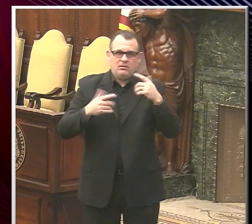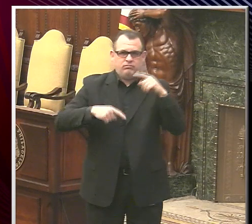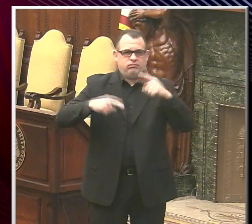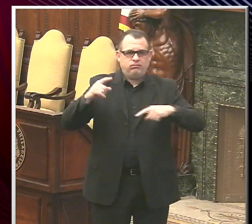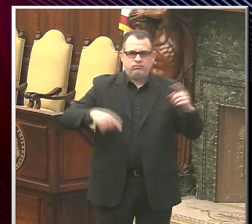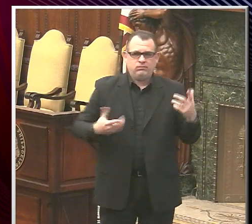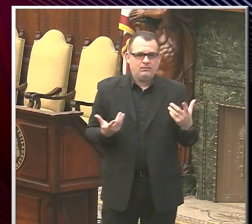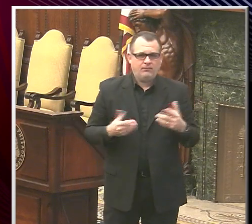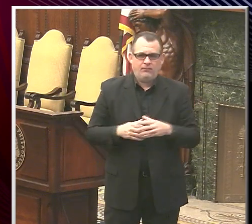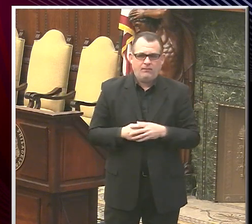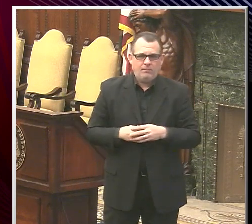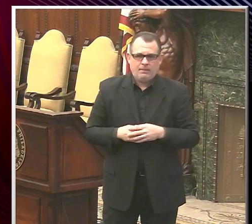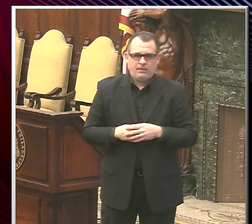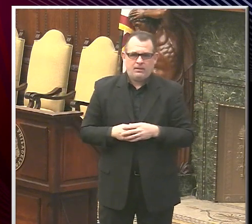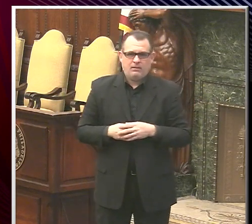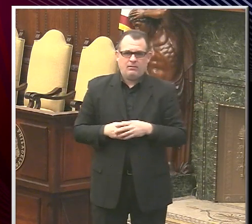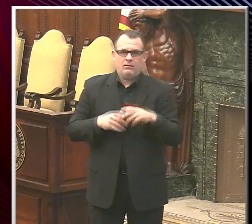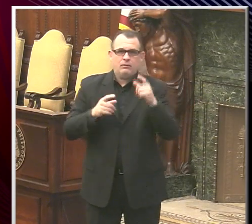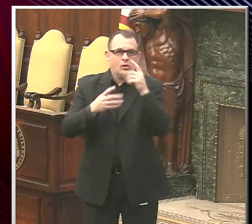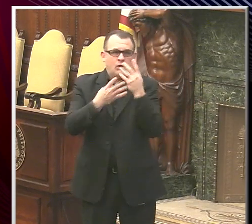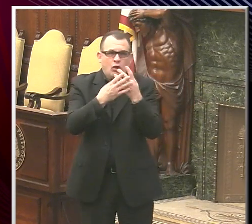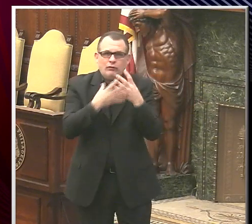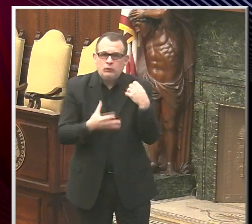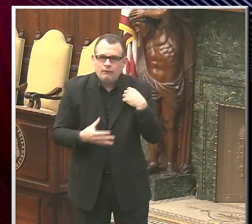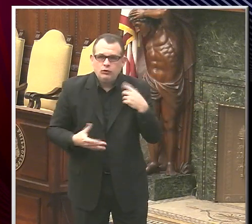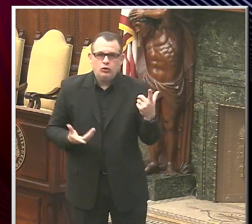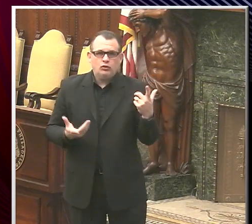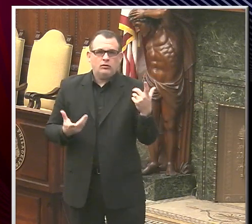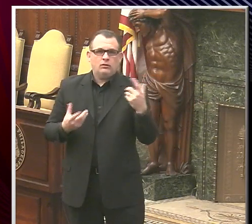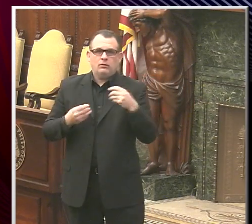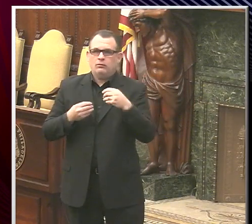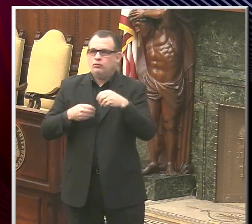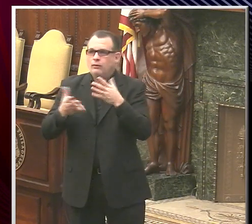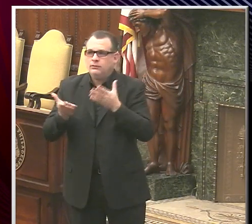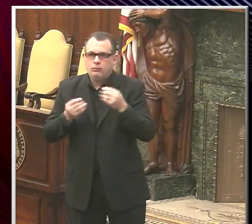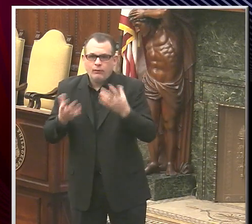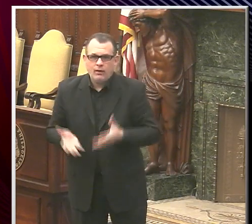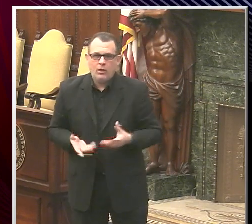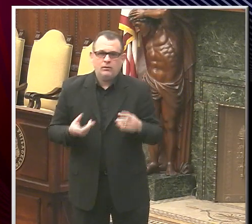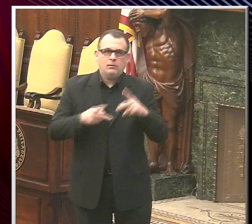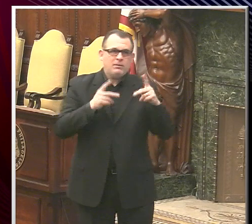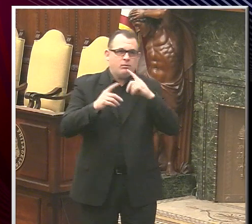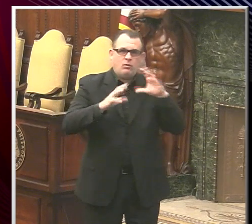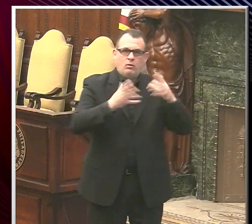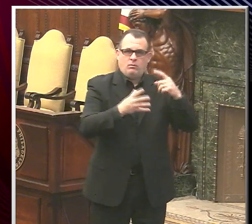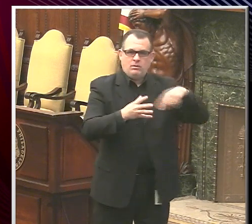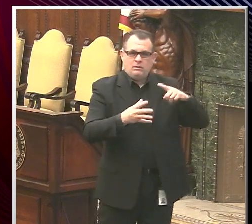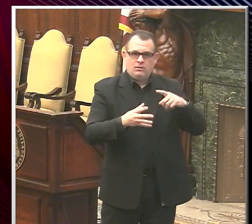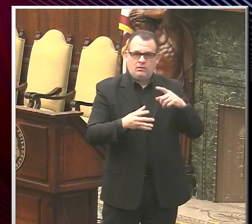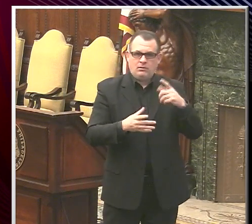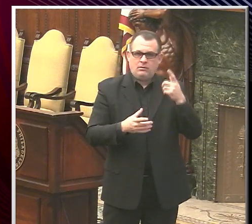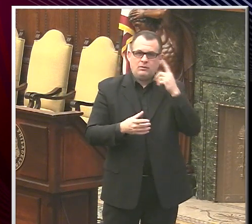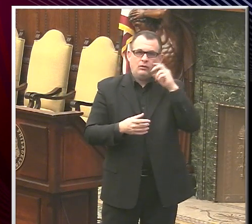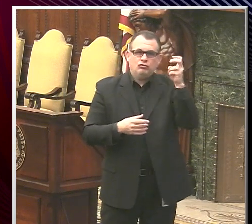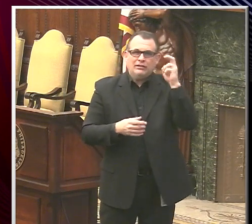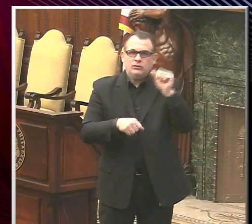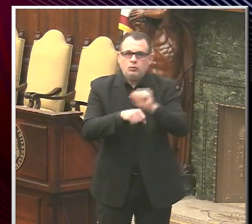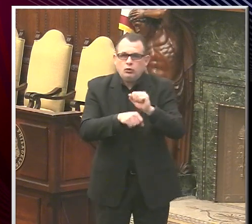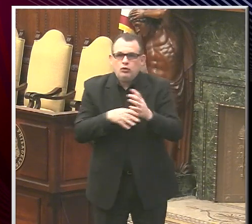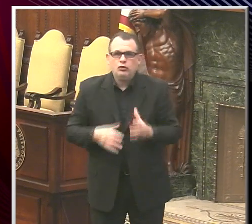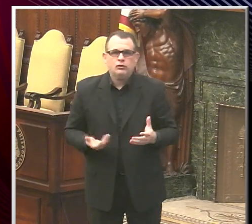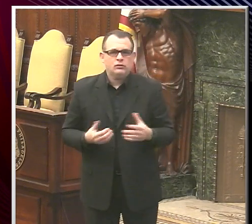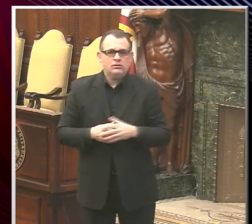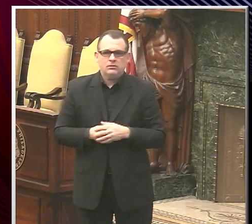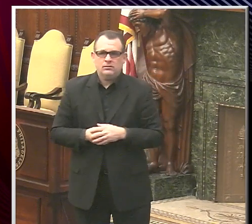responders, people in the jail, service providers who work with vulnerable populations, and soon transit workers. People also eligible